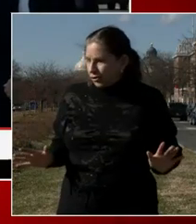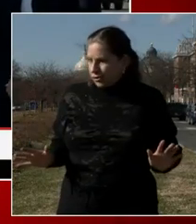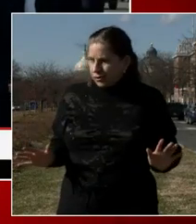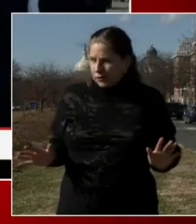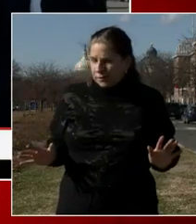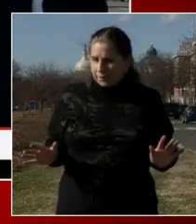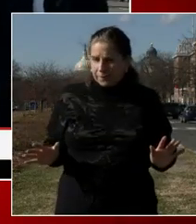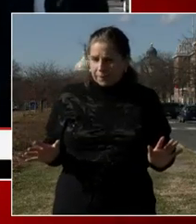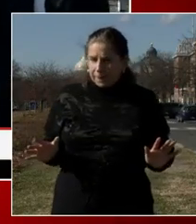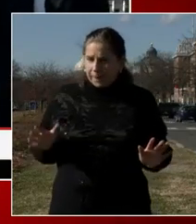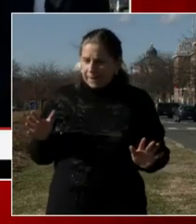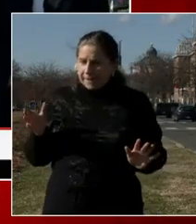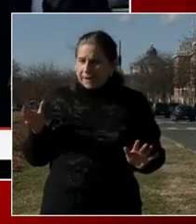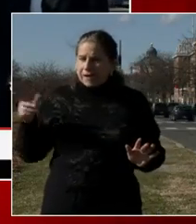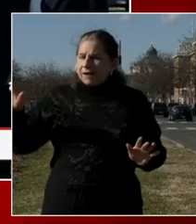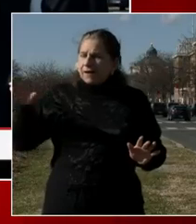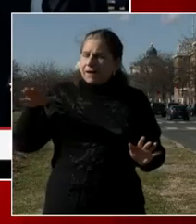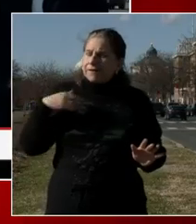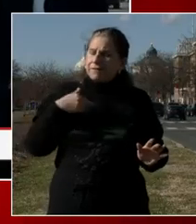Um,